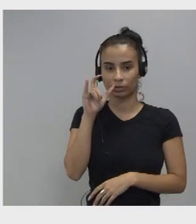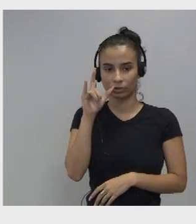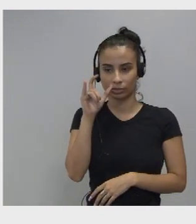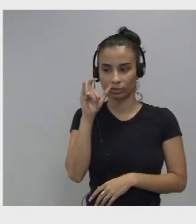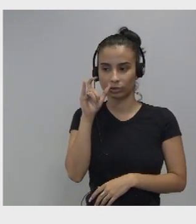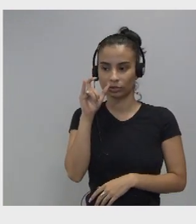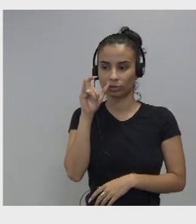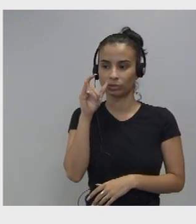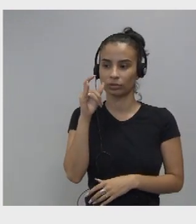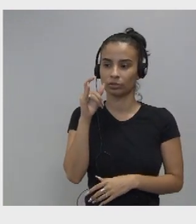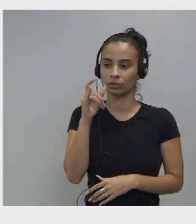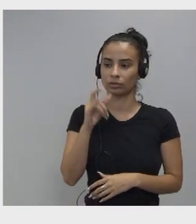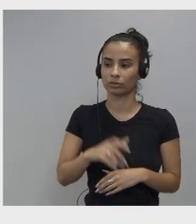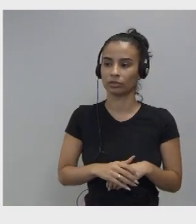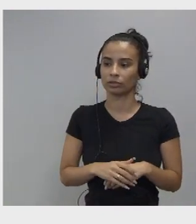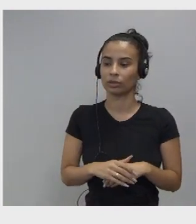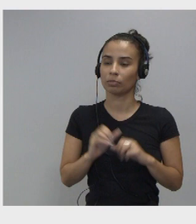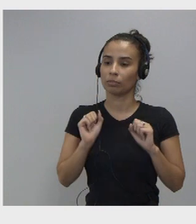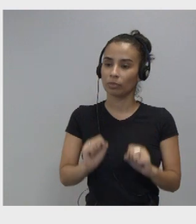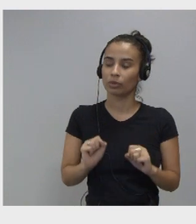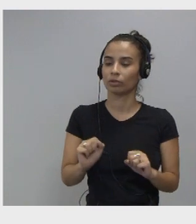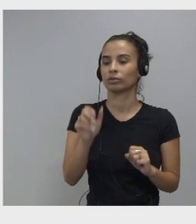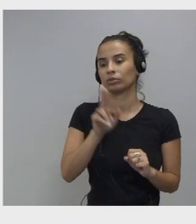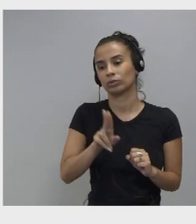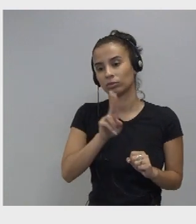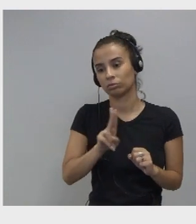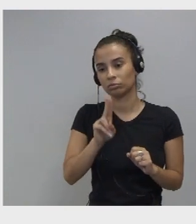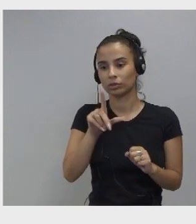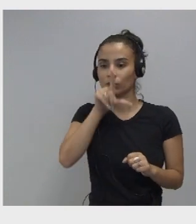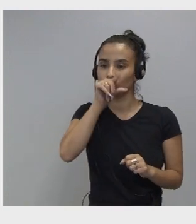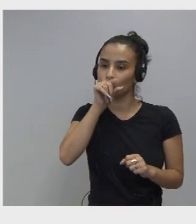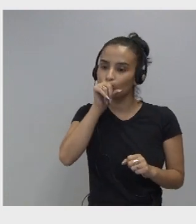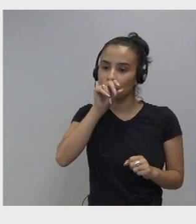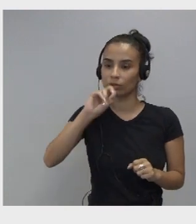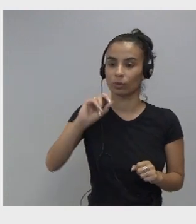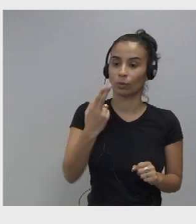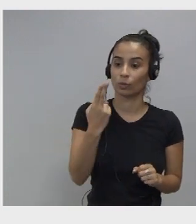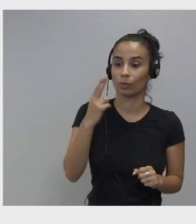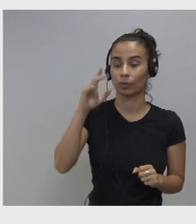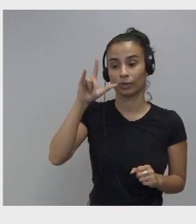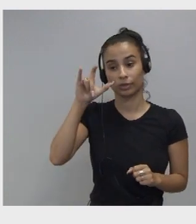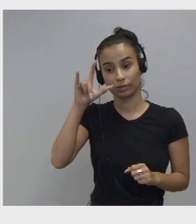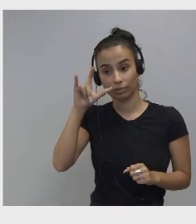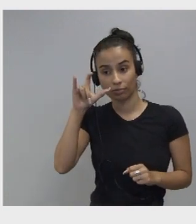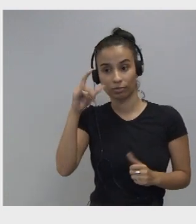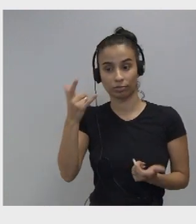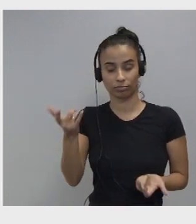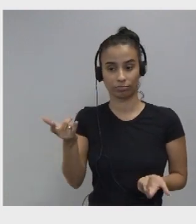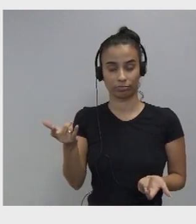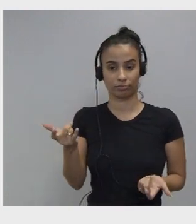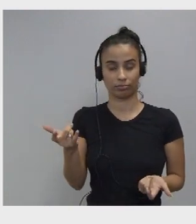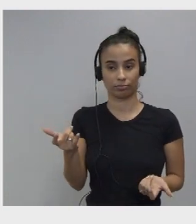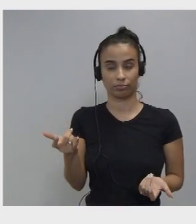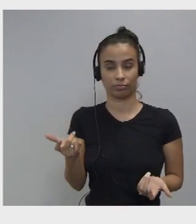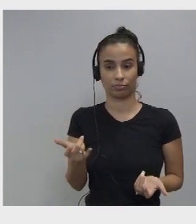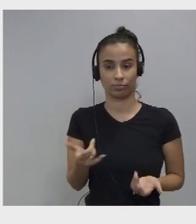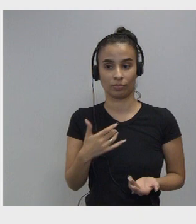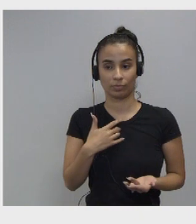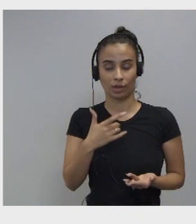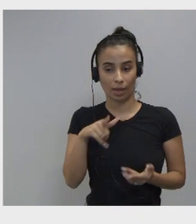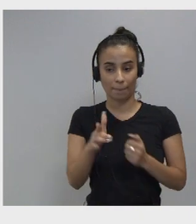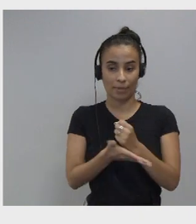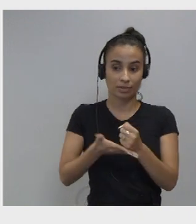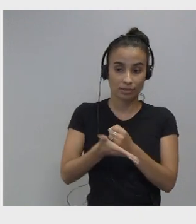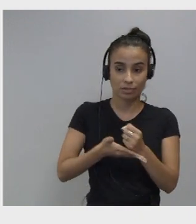um the reason i'm doing this is not just to be cheesy it is based on science if any of you have read